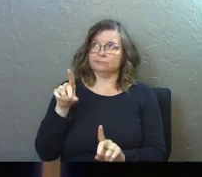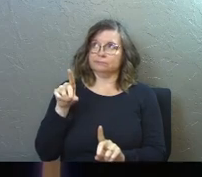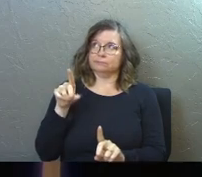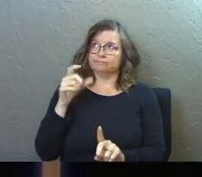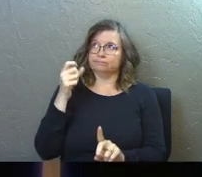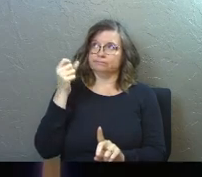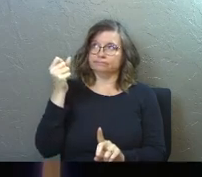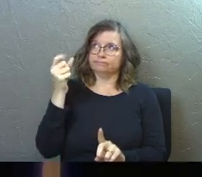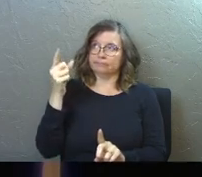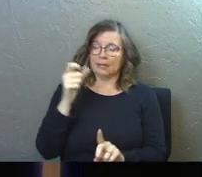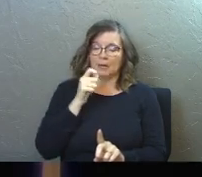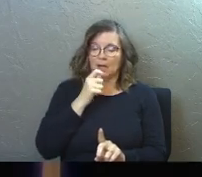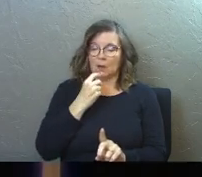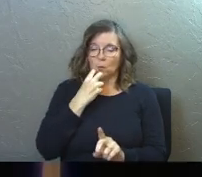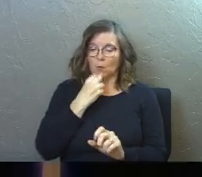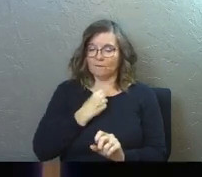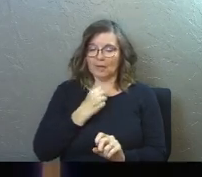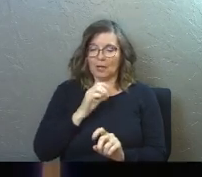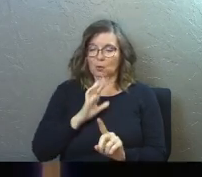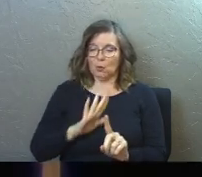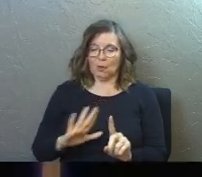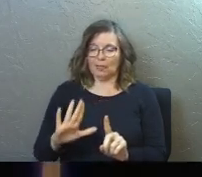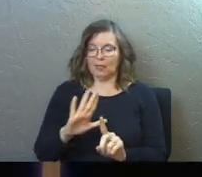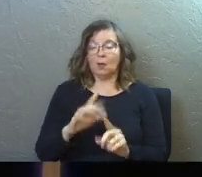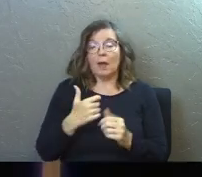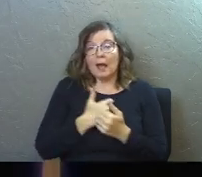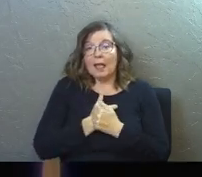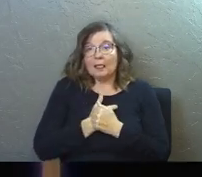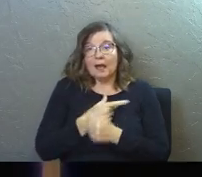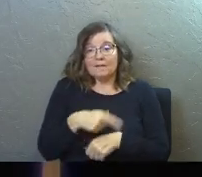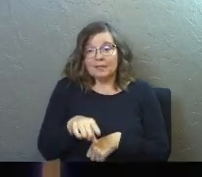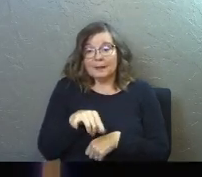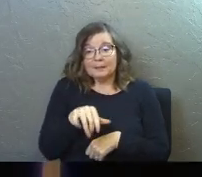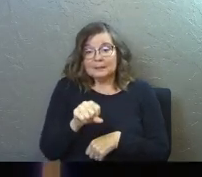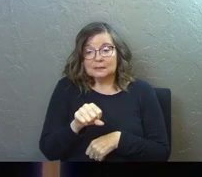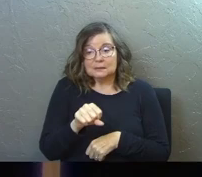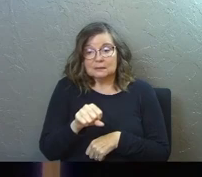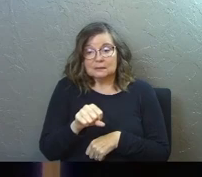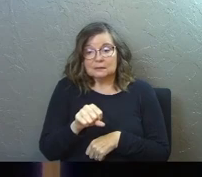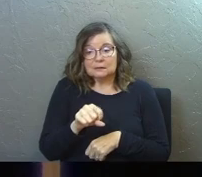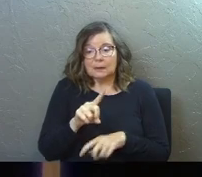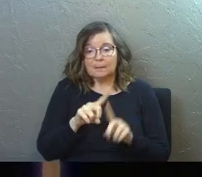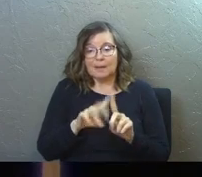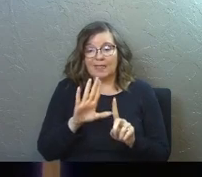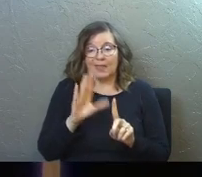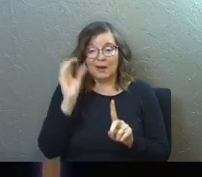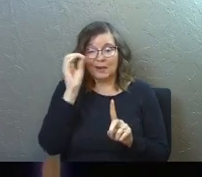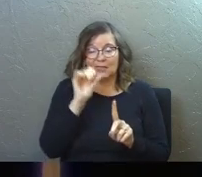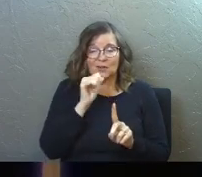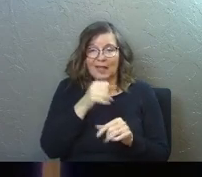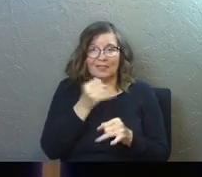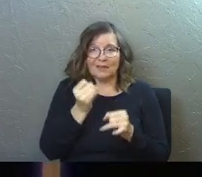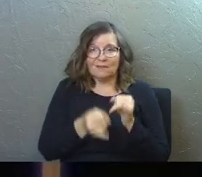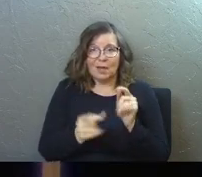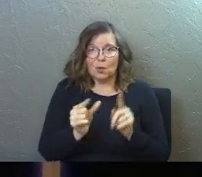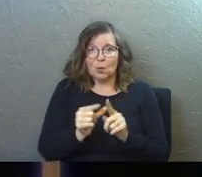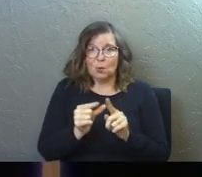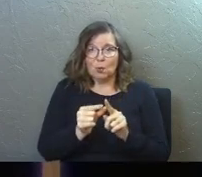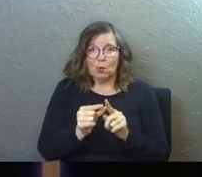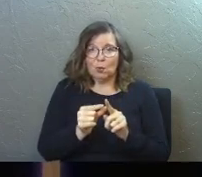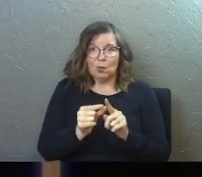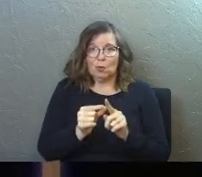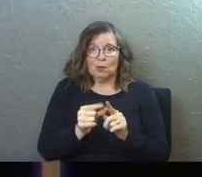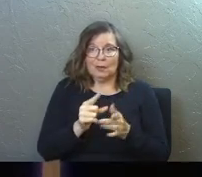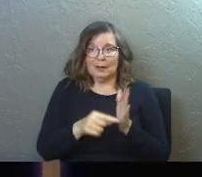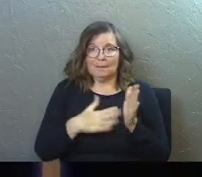And I won't, I won't value their, their, their, I love them, but they're not the final word in the loudest